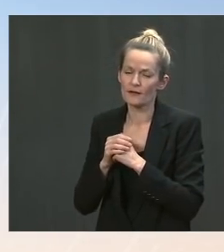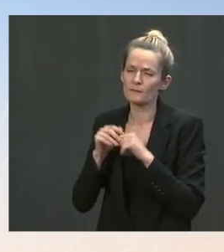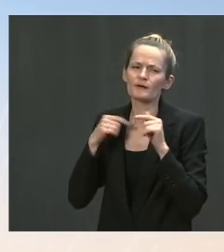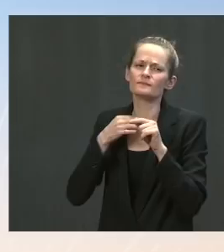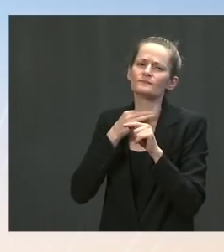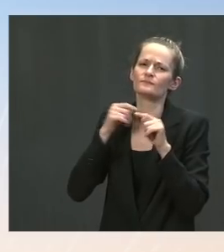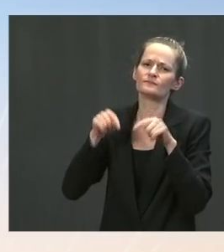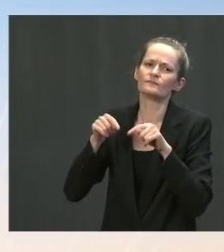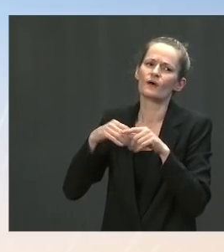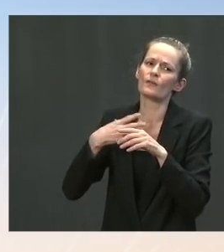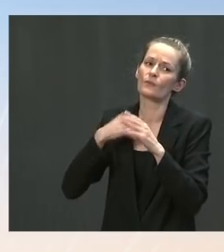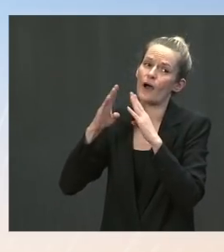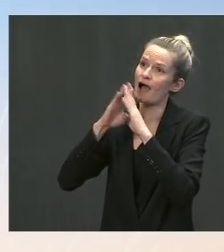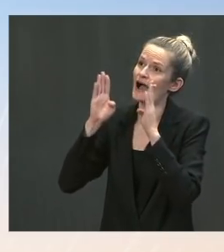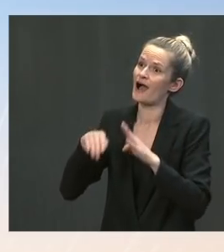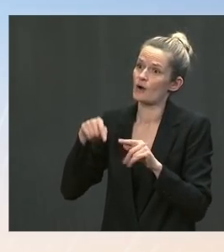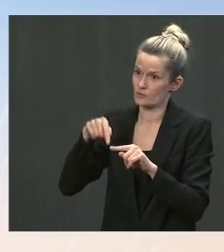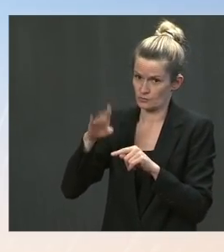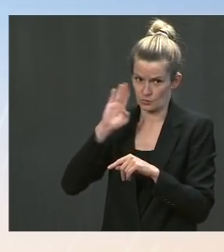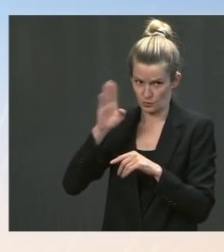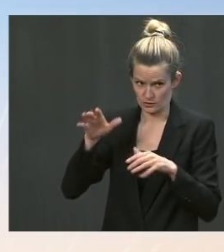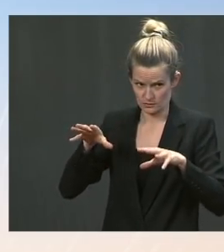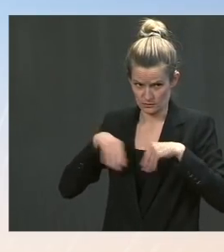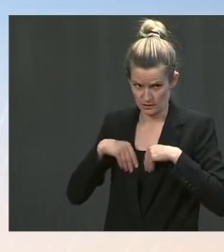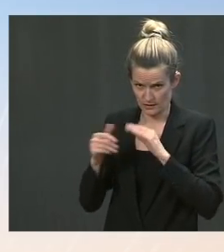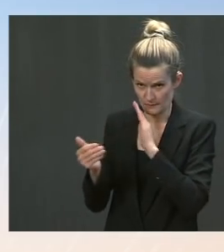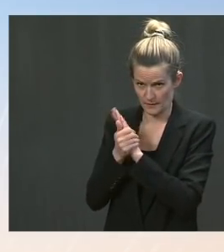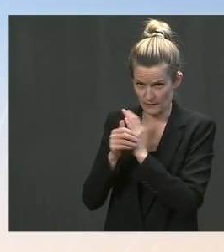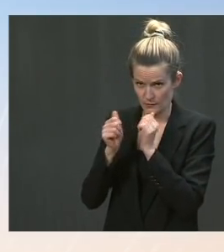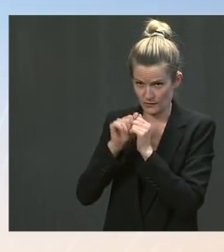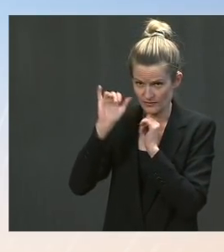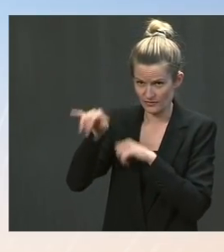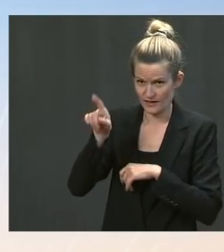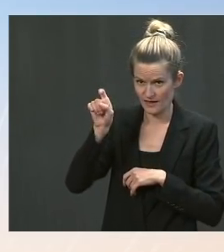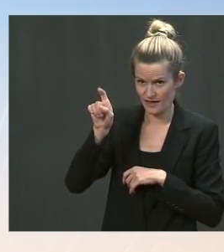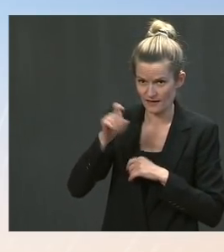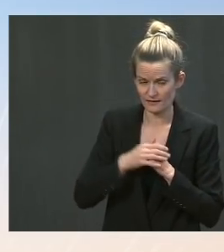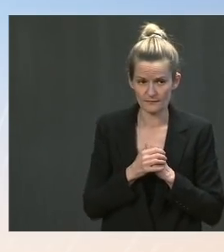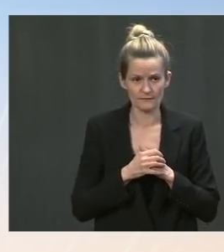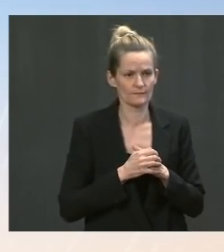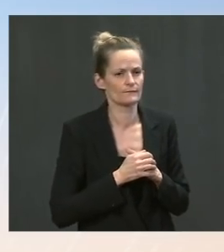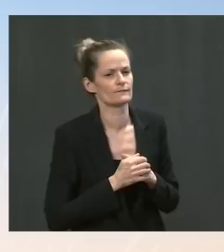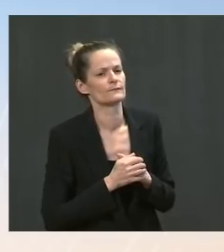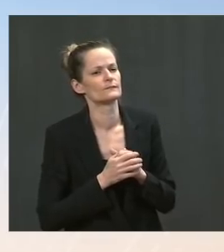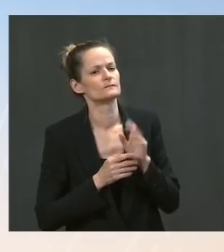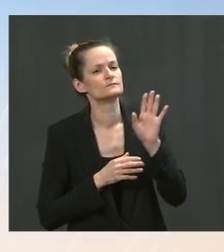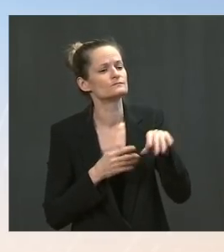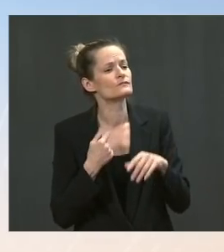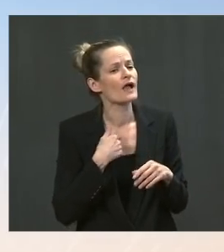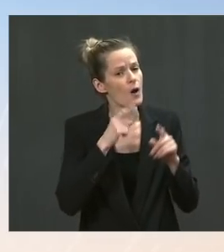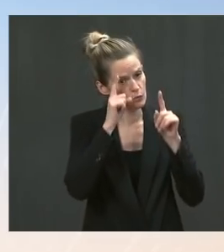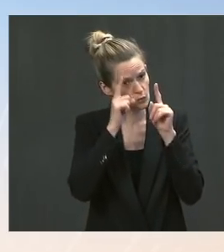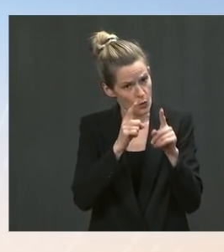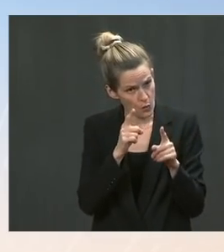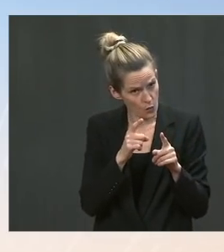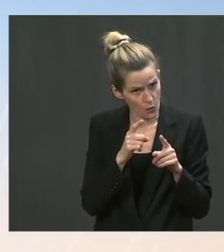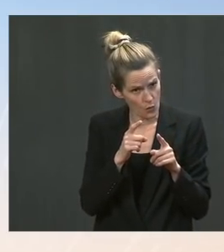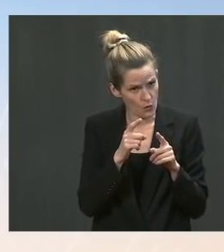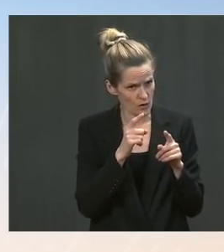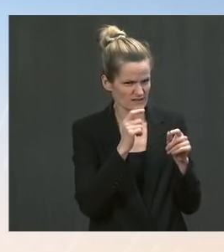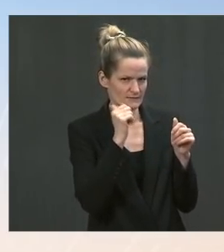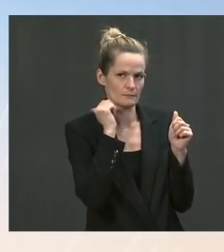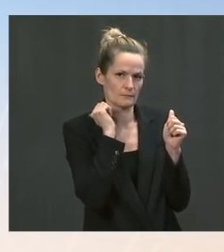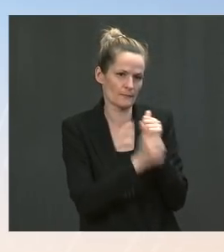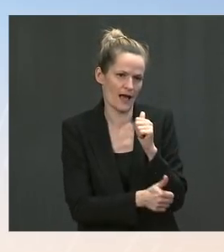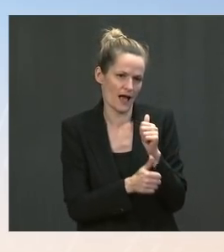move the broader package? Ms. Well, I think we — our objective here is to support and pass an infrastructure package into law. We have — we